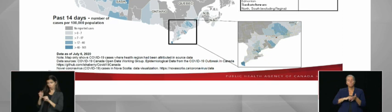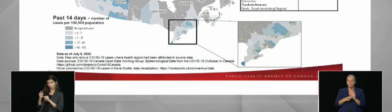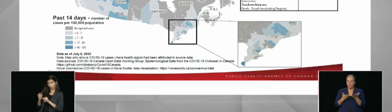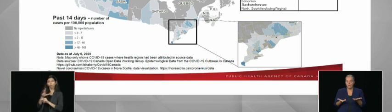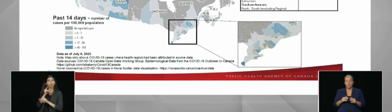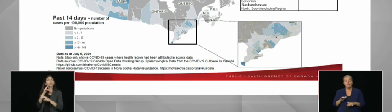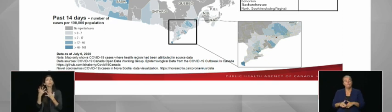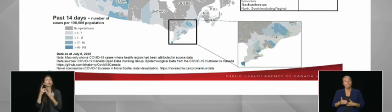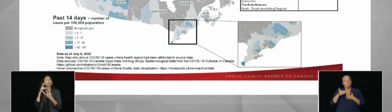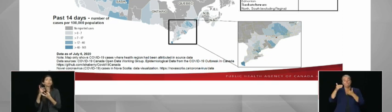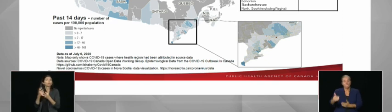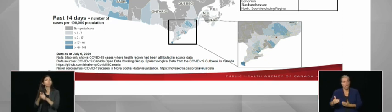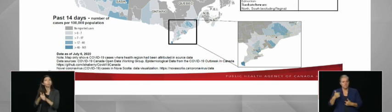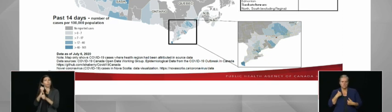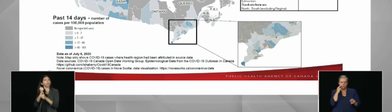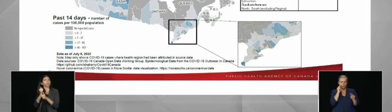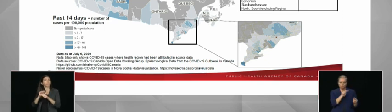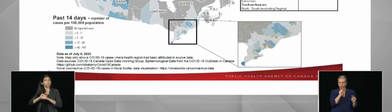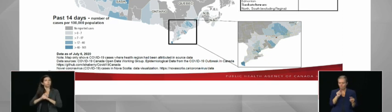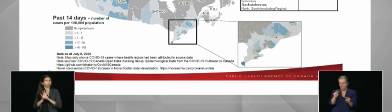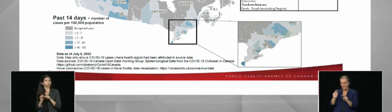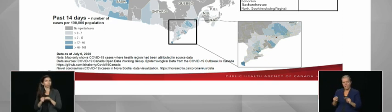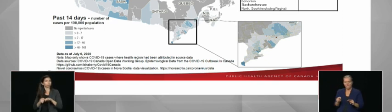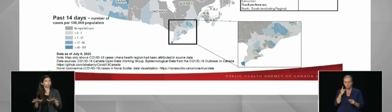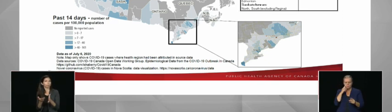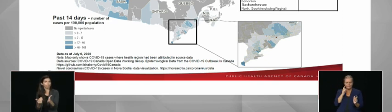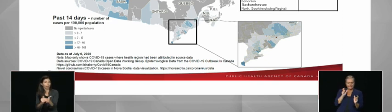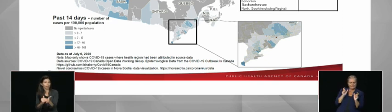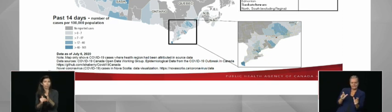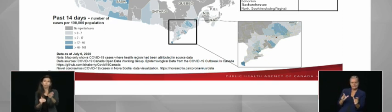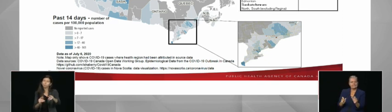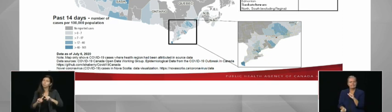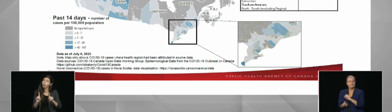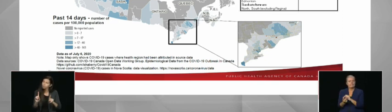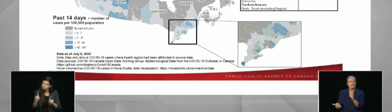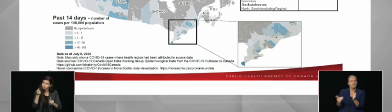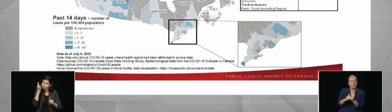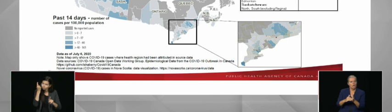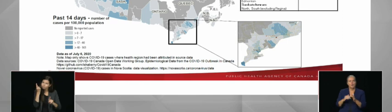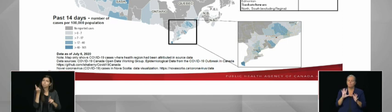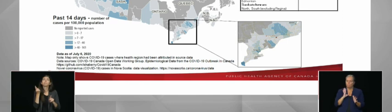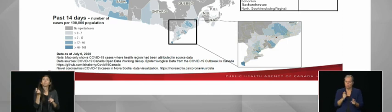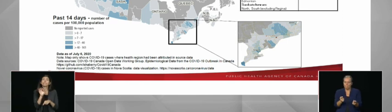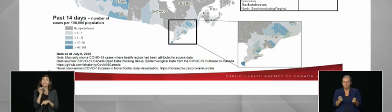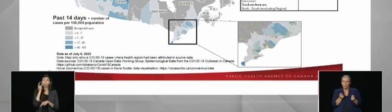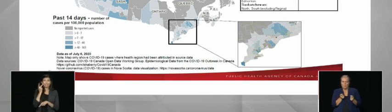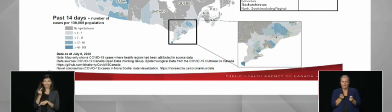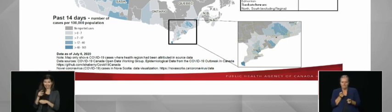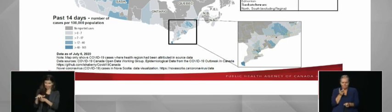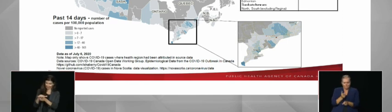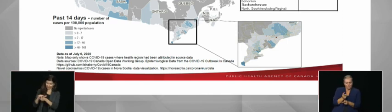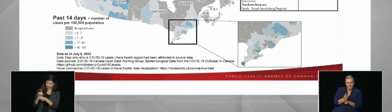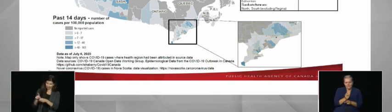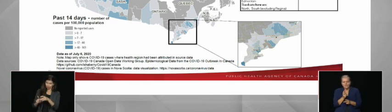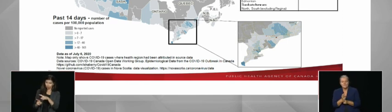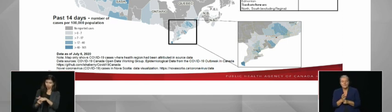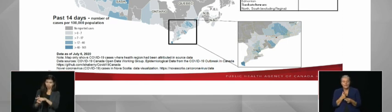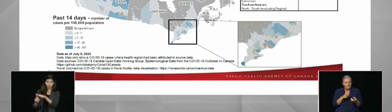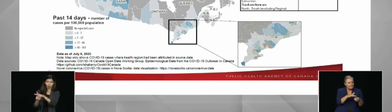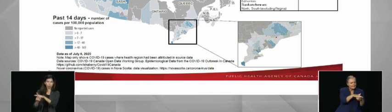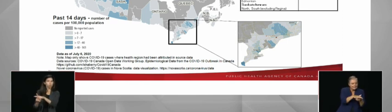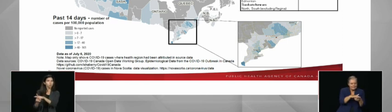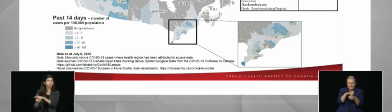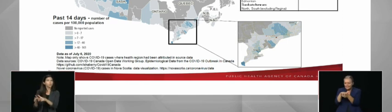must stay alert and strengthen our response in areas where we continue to have cases in the community and where we have experienced new